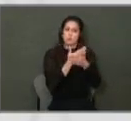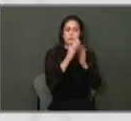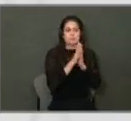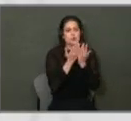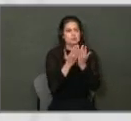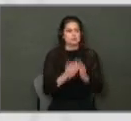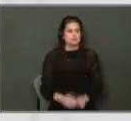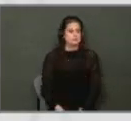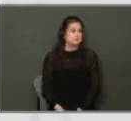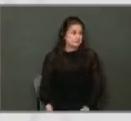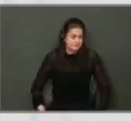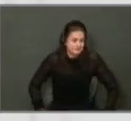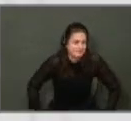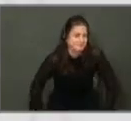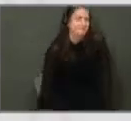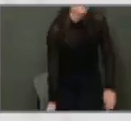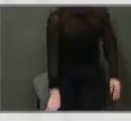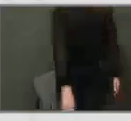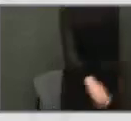Next slide. Next